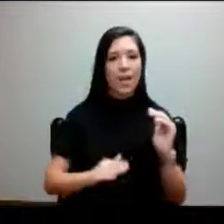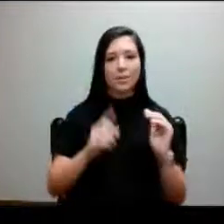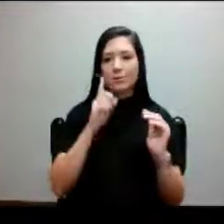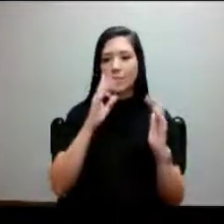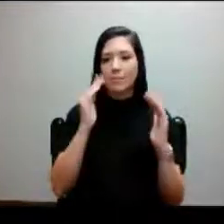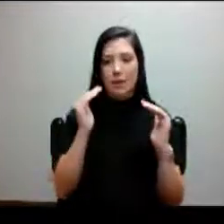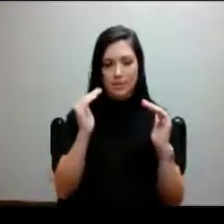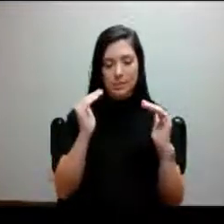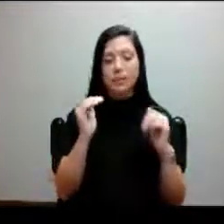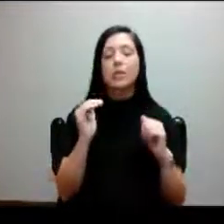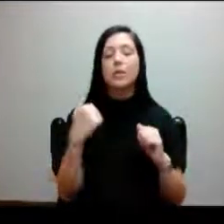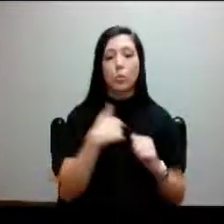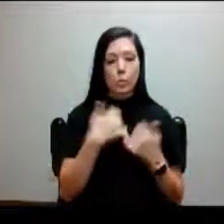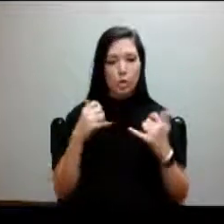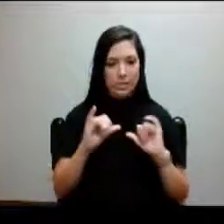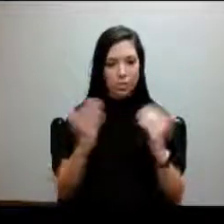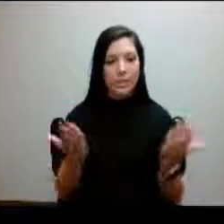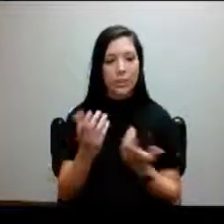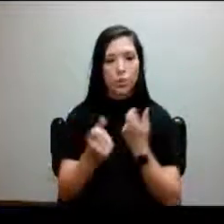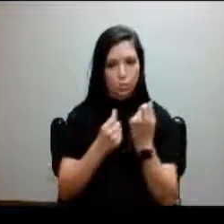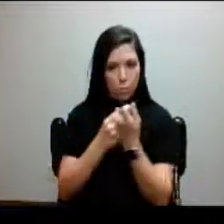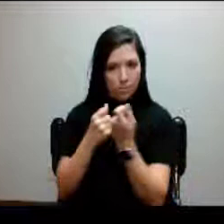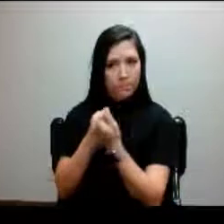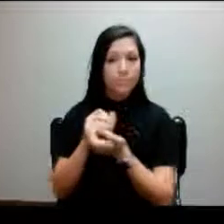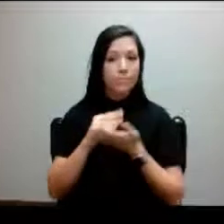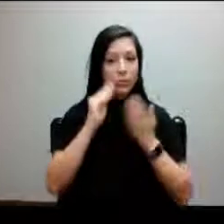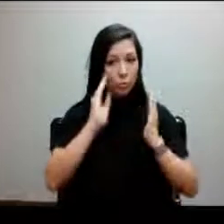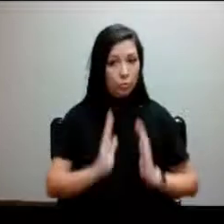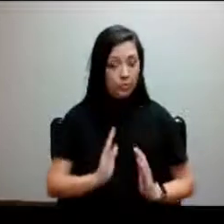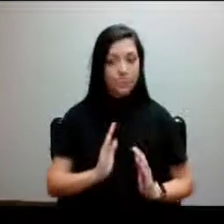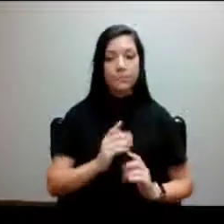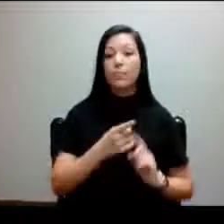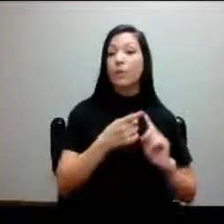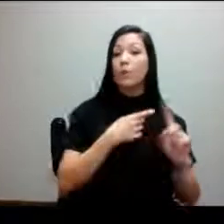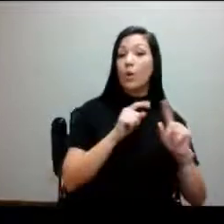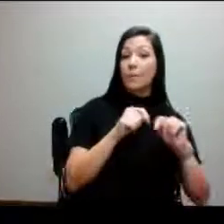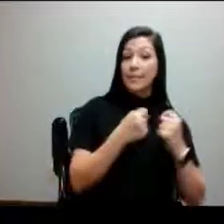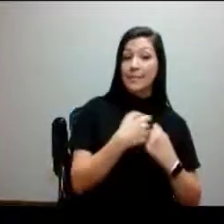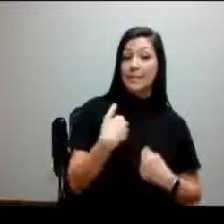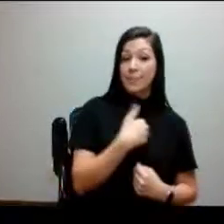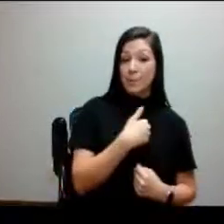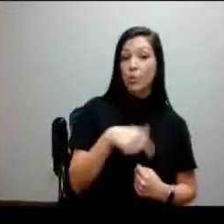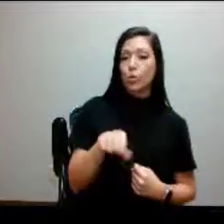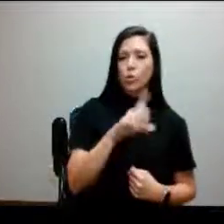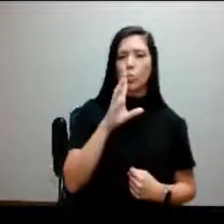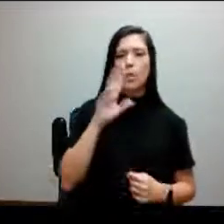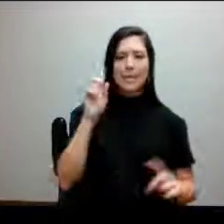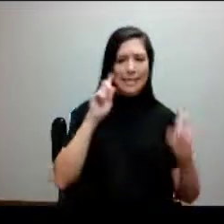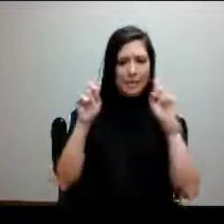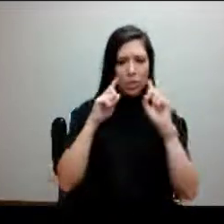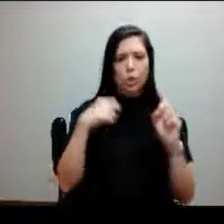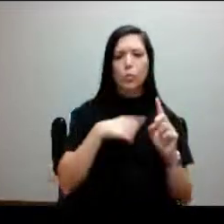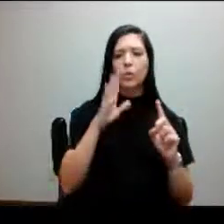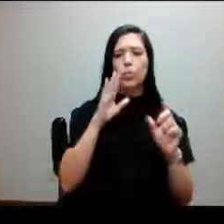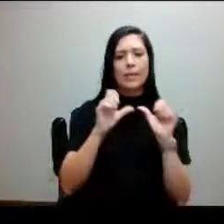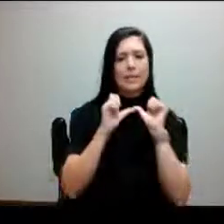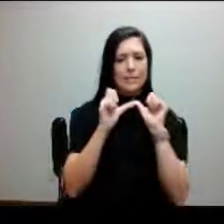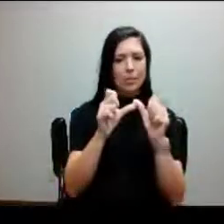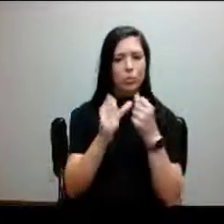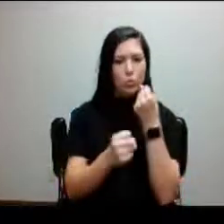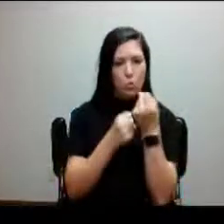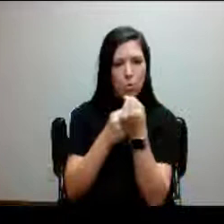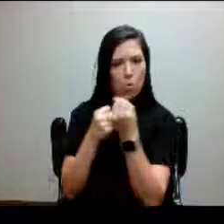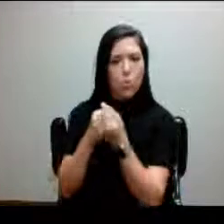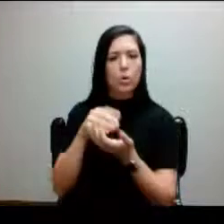here to serve and support our students. As we'll hear from my team members, we will continue to support and engage our students virtually